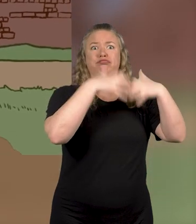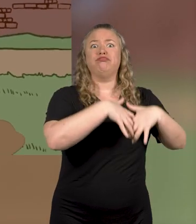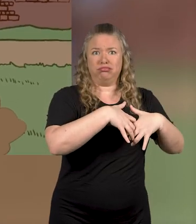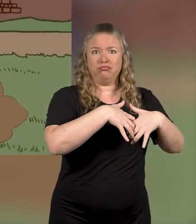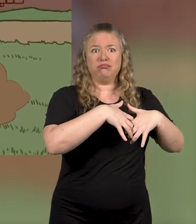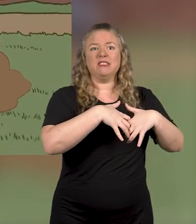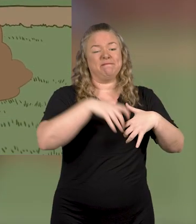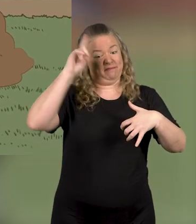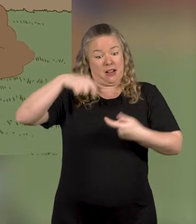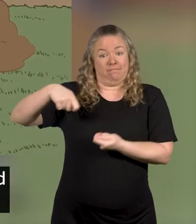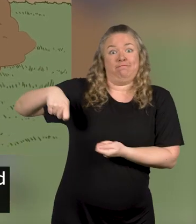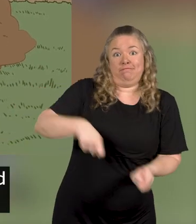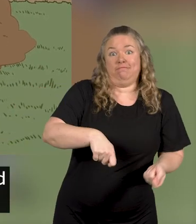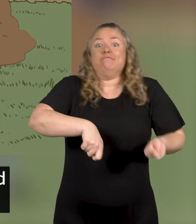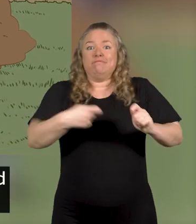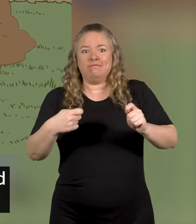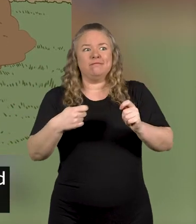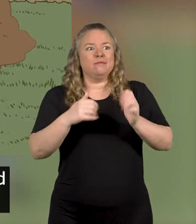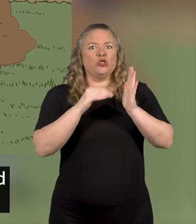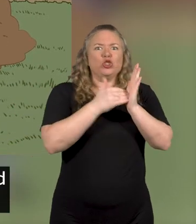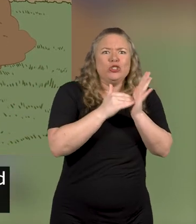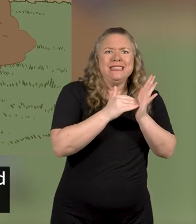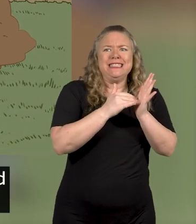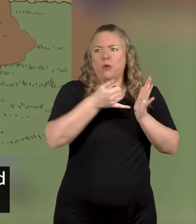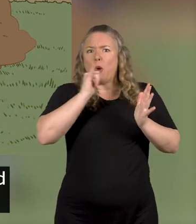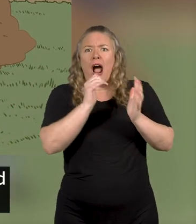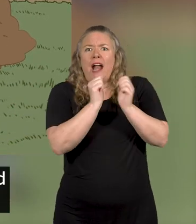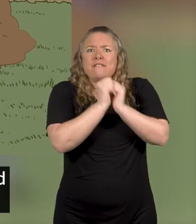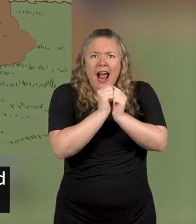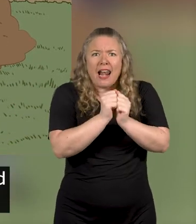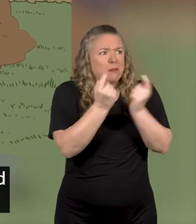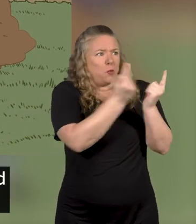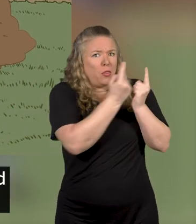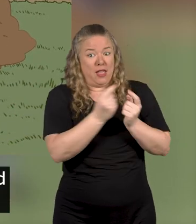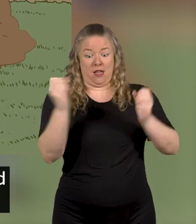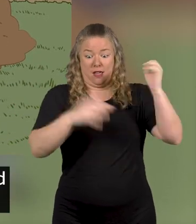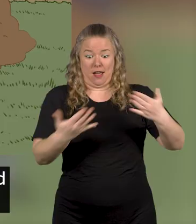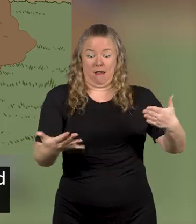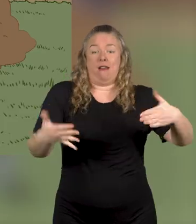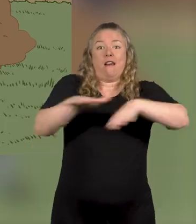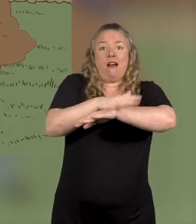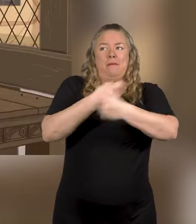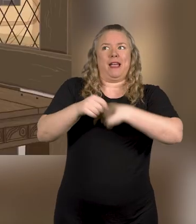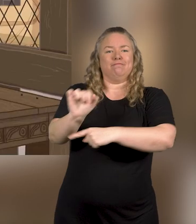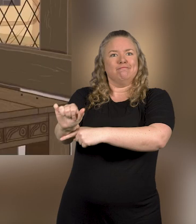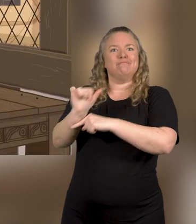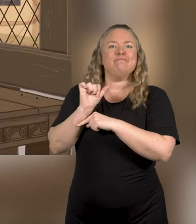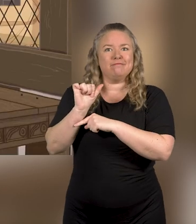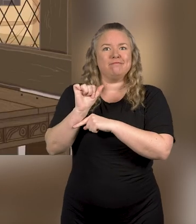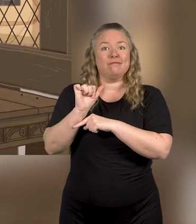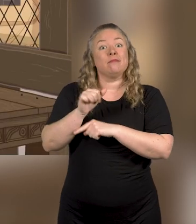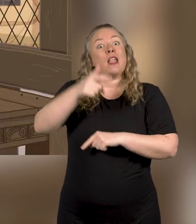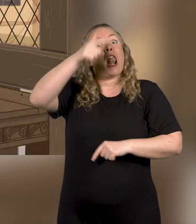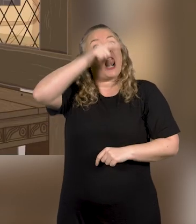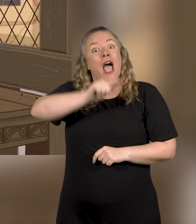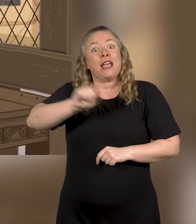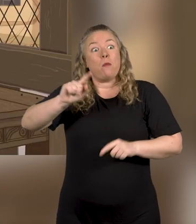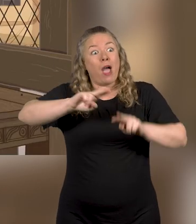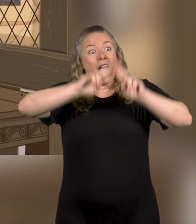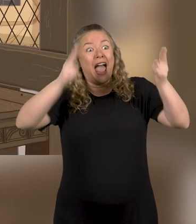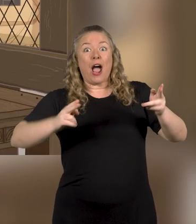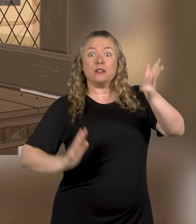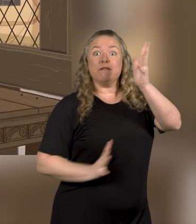valuable cheese and wine and some other things in the ground to protect them from the fire. Luckily, Pepys'